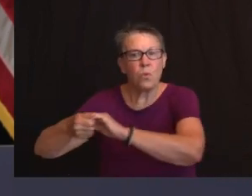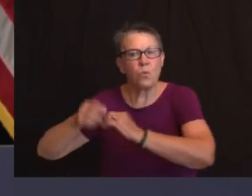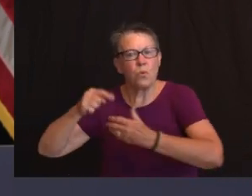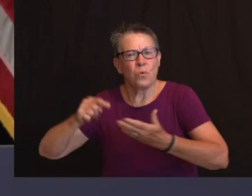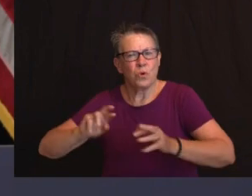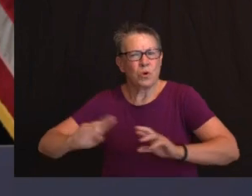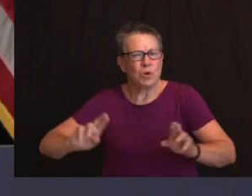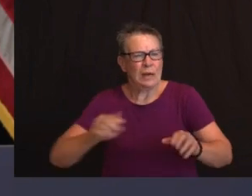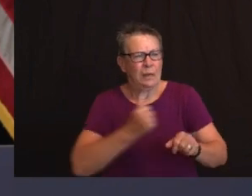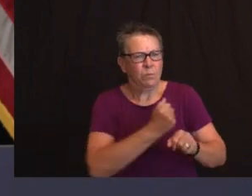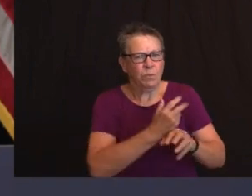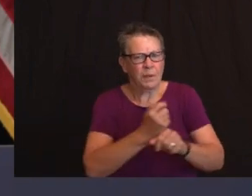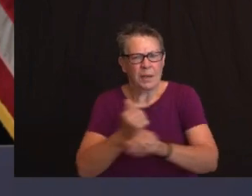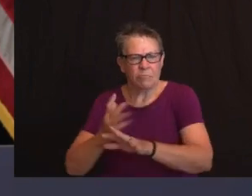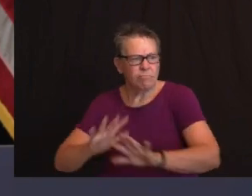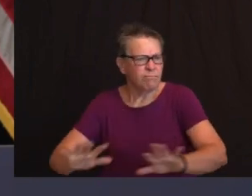driven through